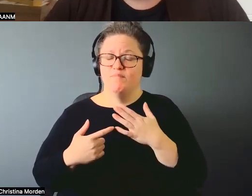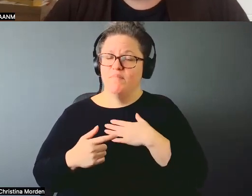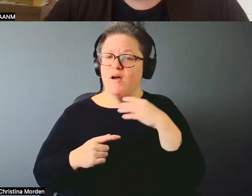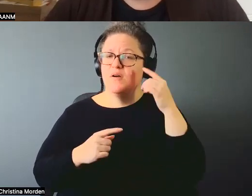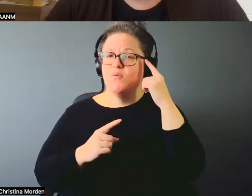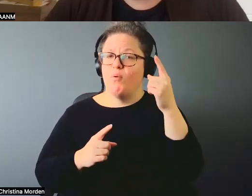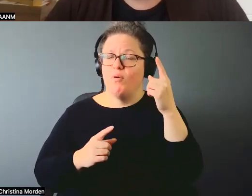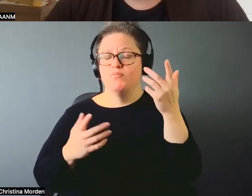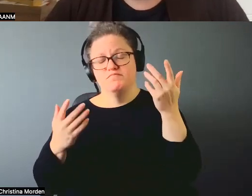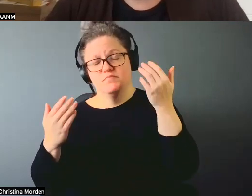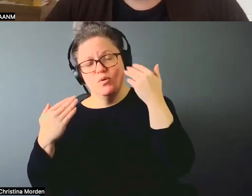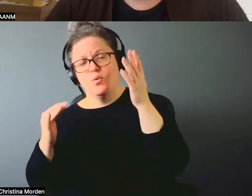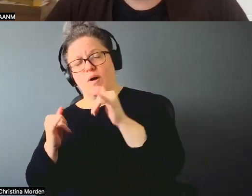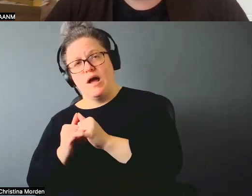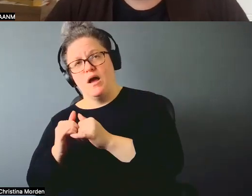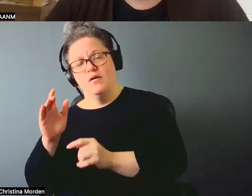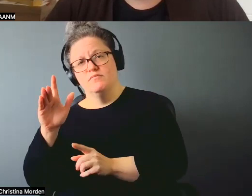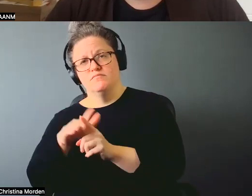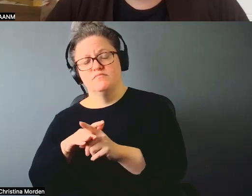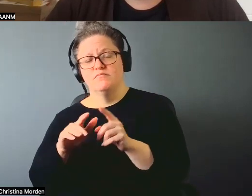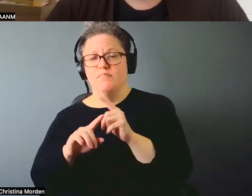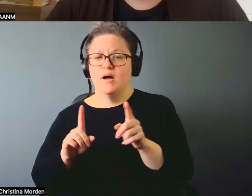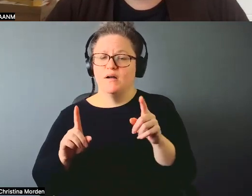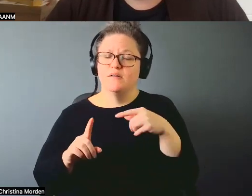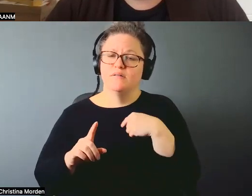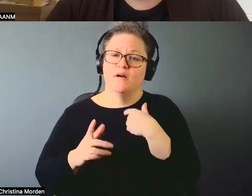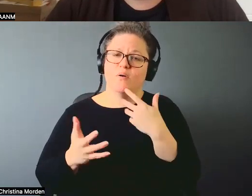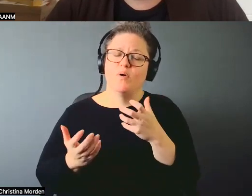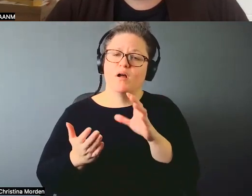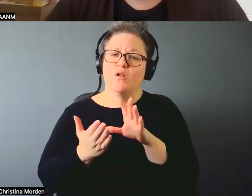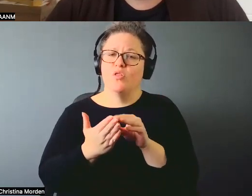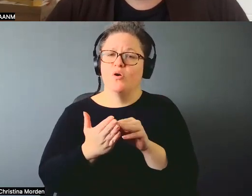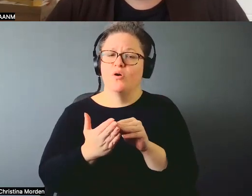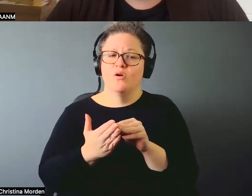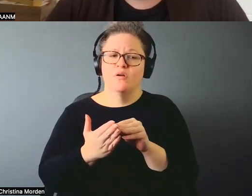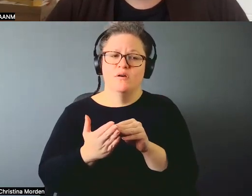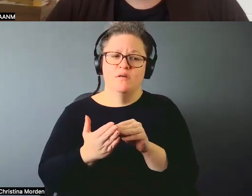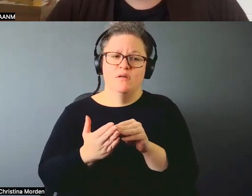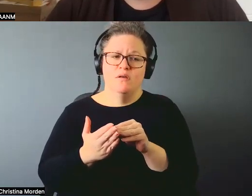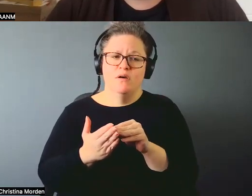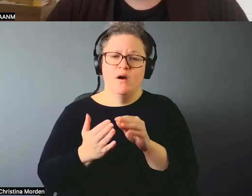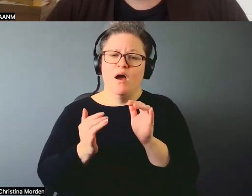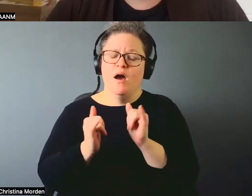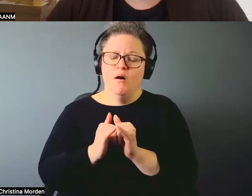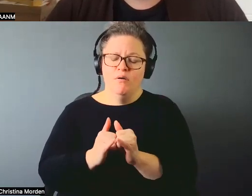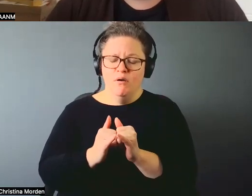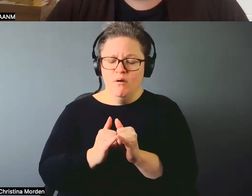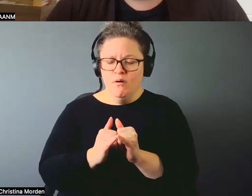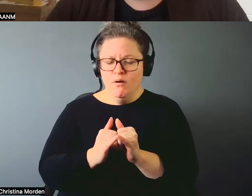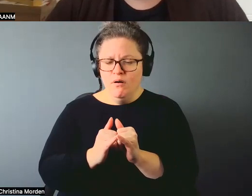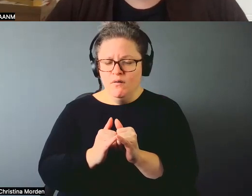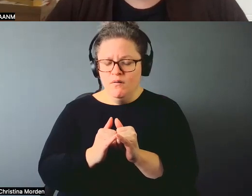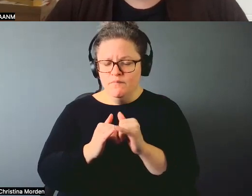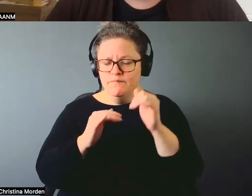that came to me, but. I wanted to learn how to show and show respect and be